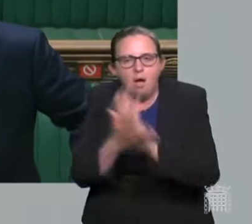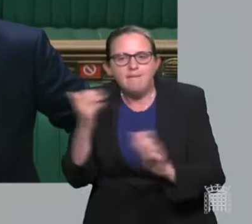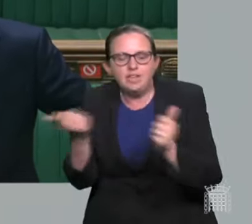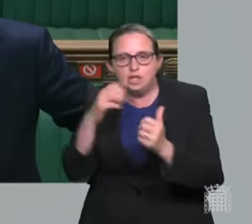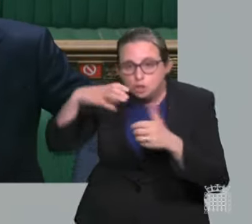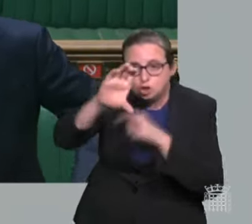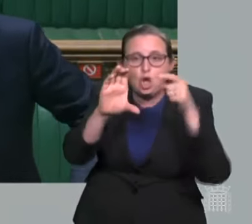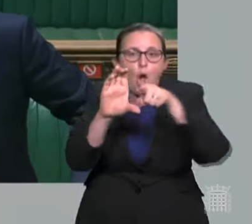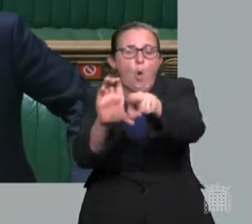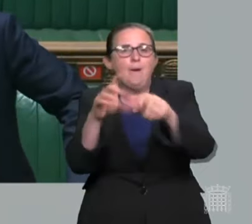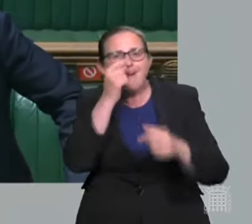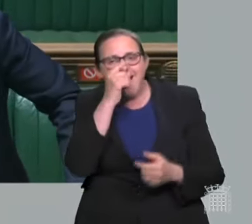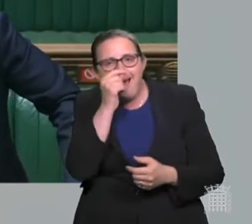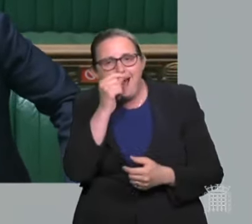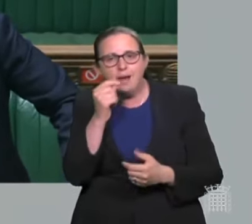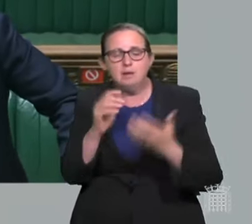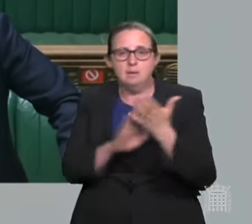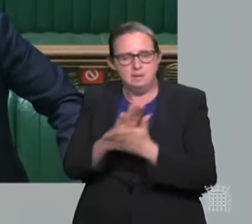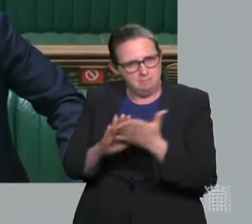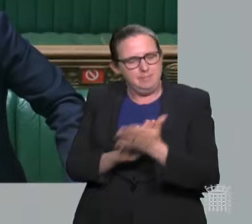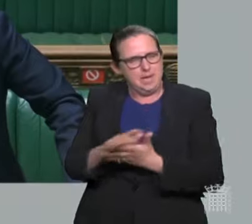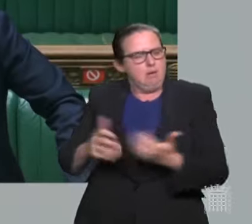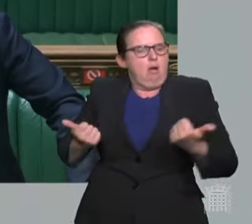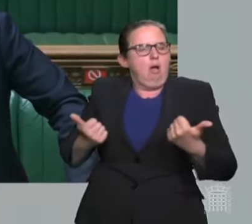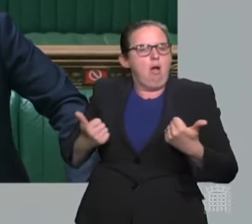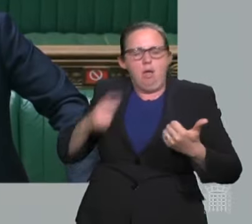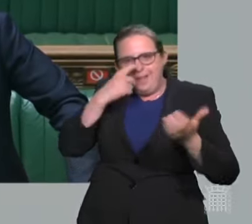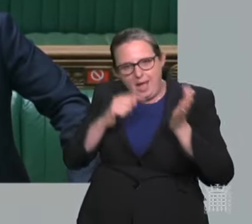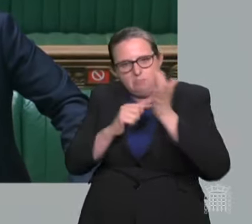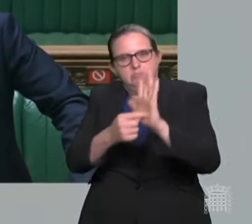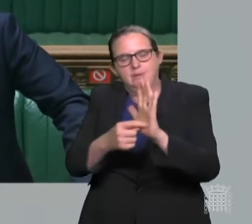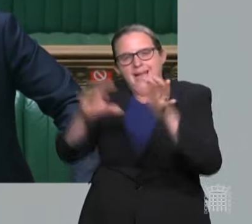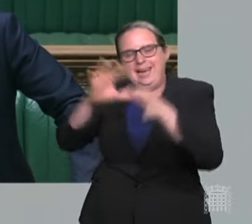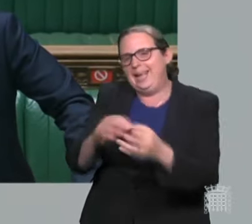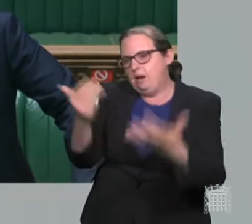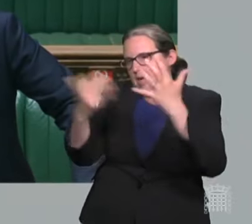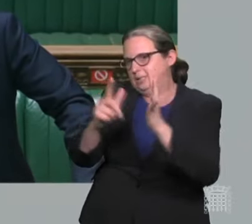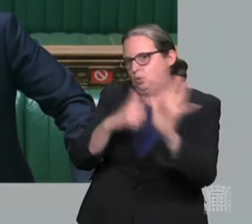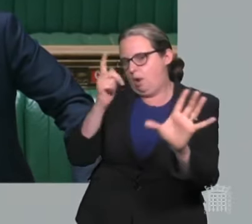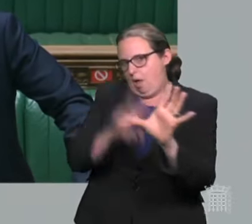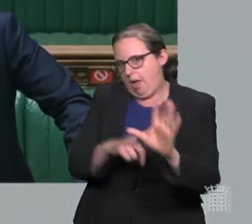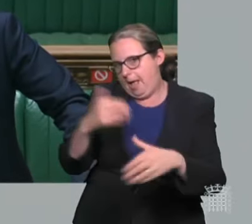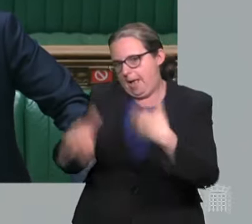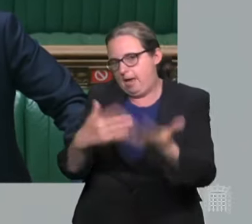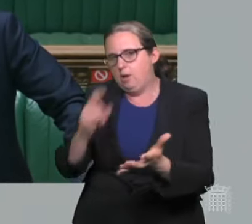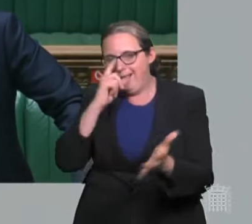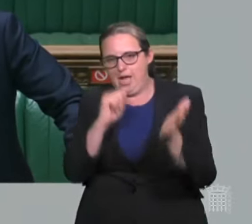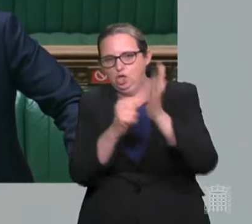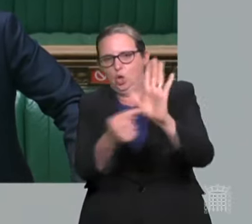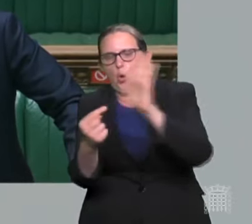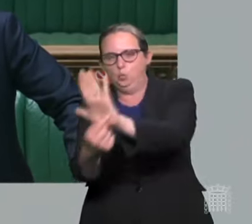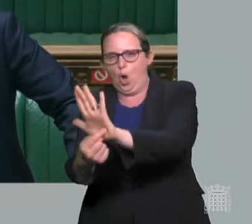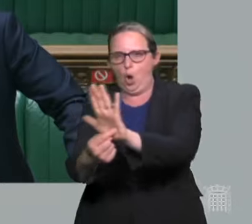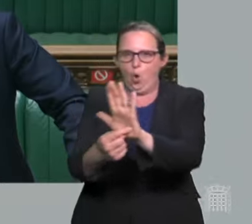achieve once they have completed a full vaccine course, a recent negative test or some other proof of natural